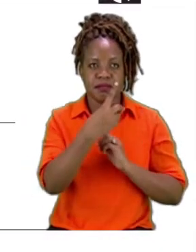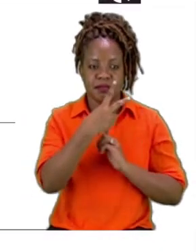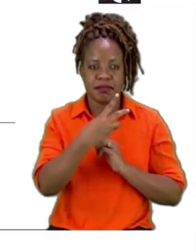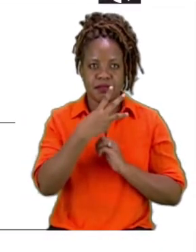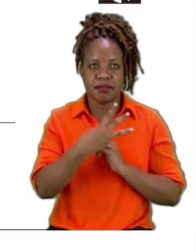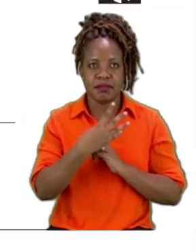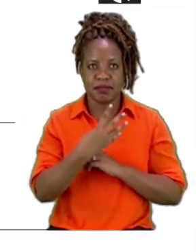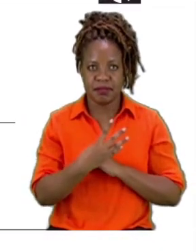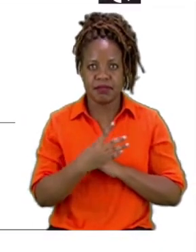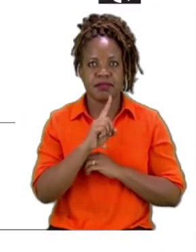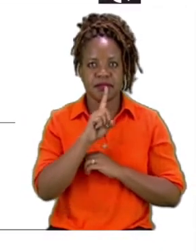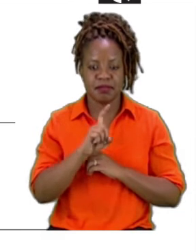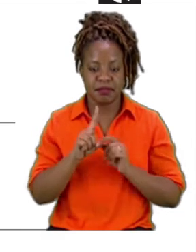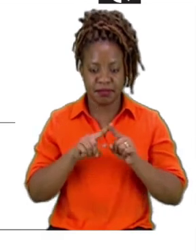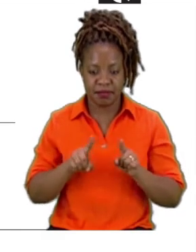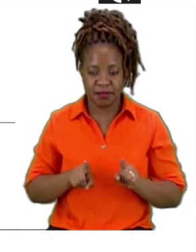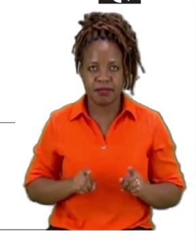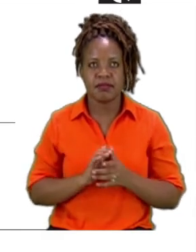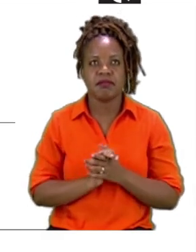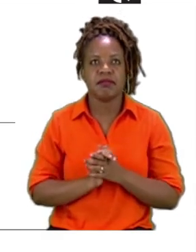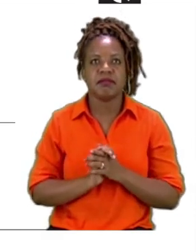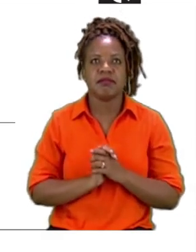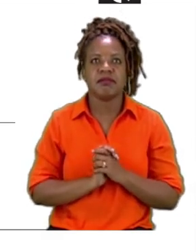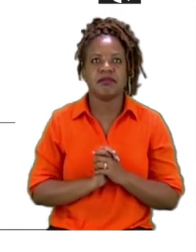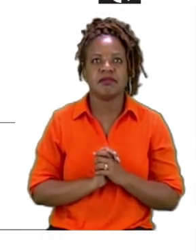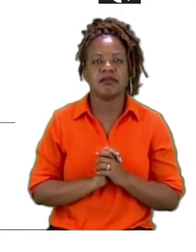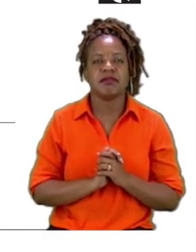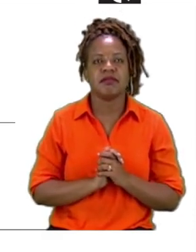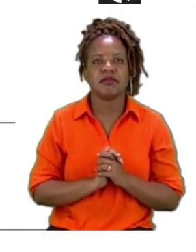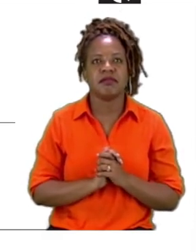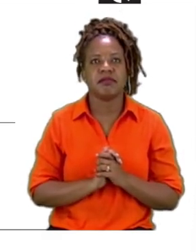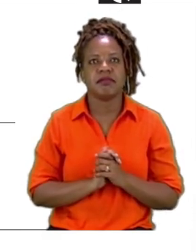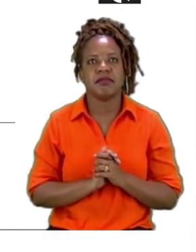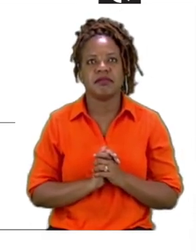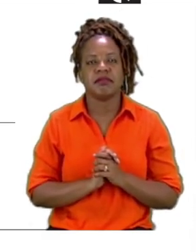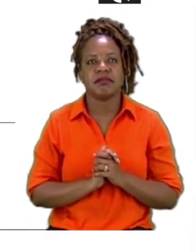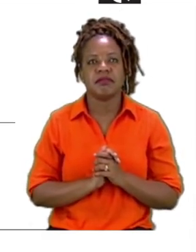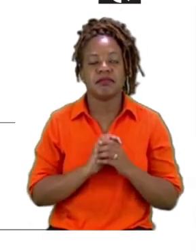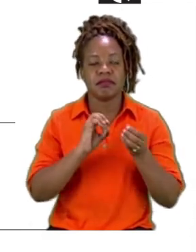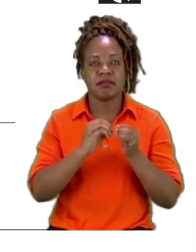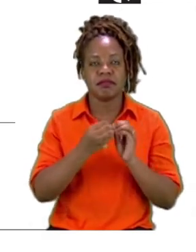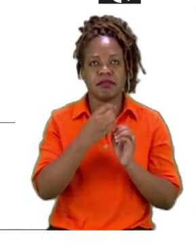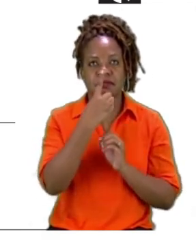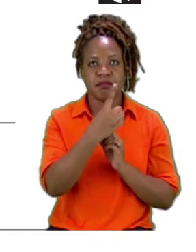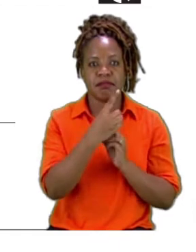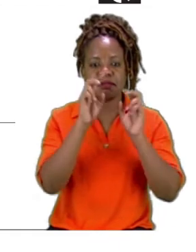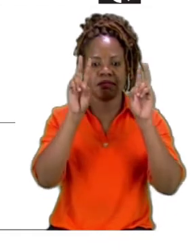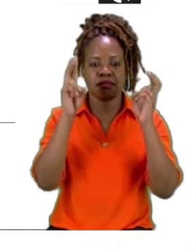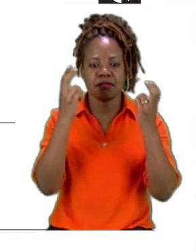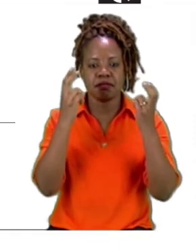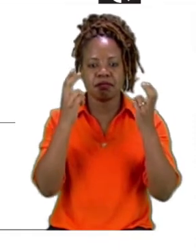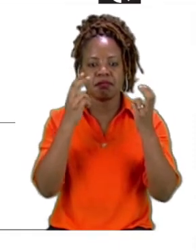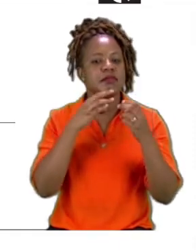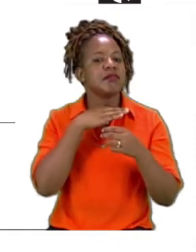questions. The first one says and we're going to read it twice. What is the title